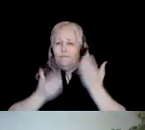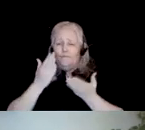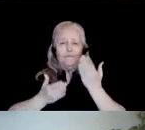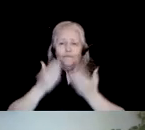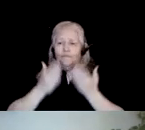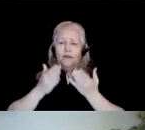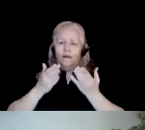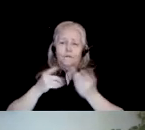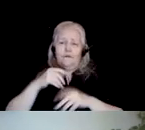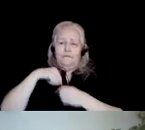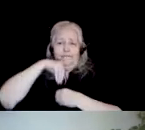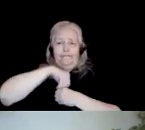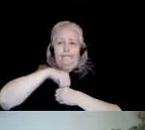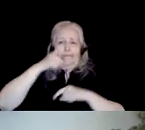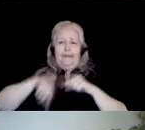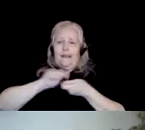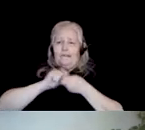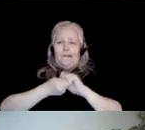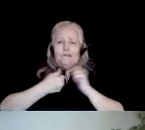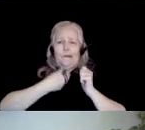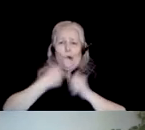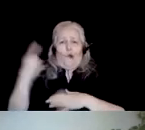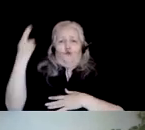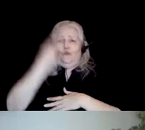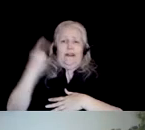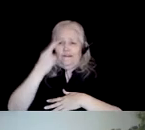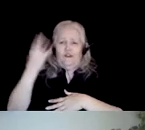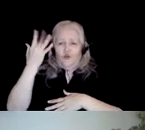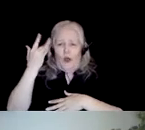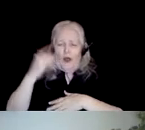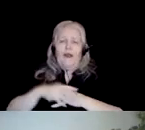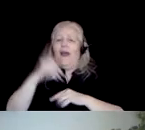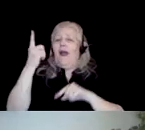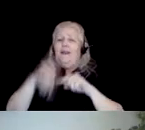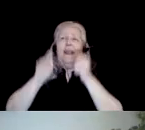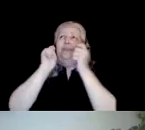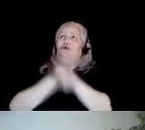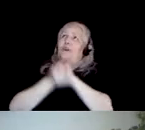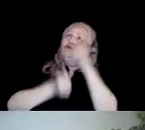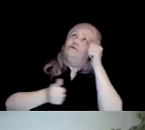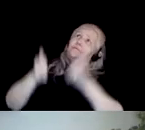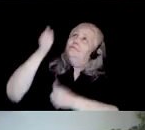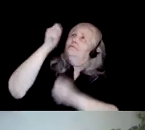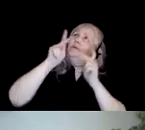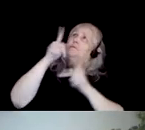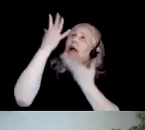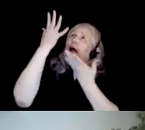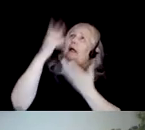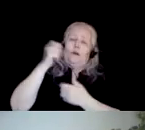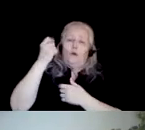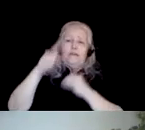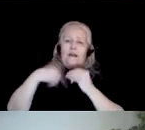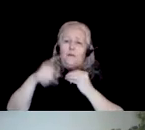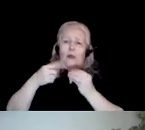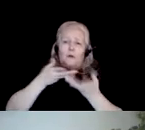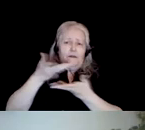incentives. You may not be able to change the fact that people above you in the system might not always recognize public engagement work. But what you